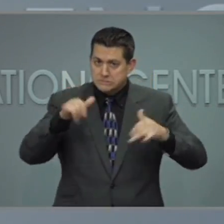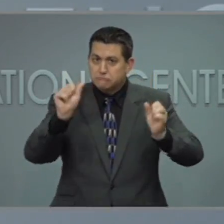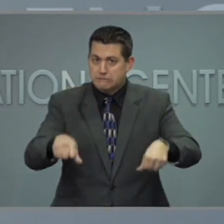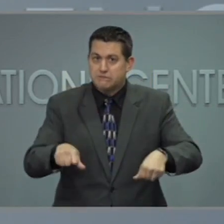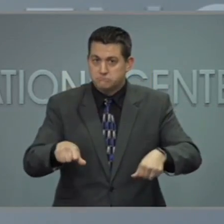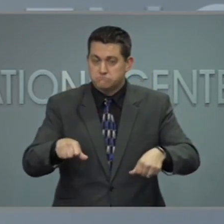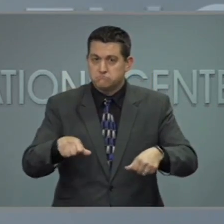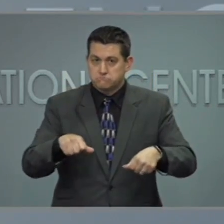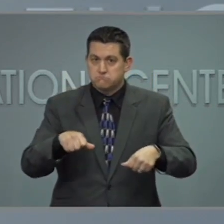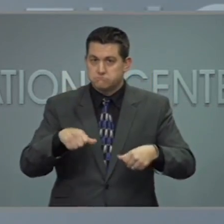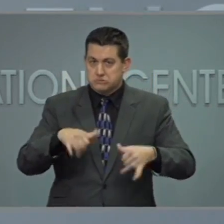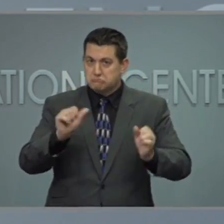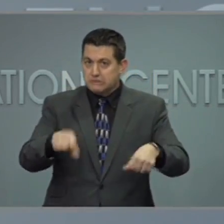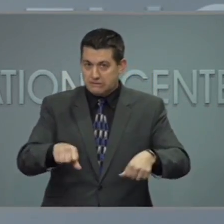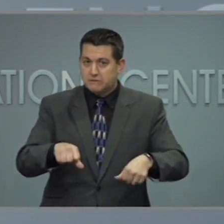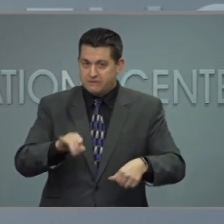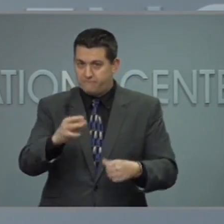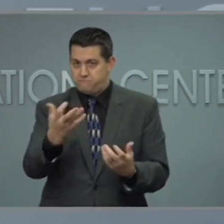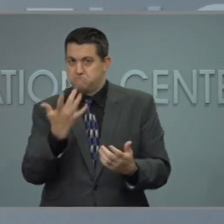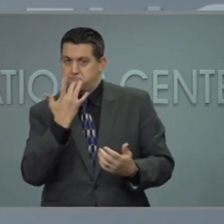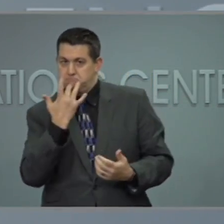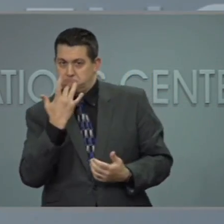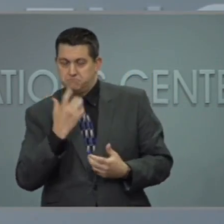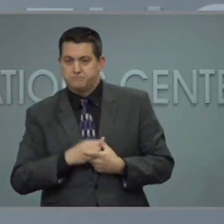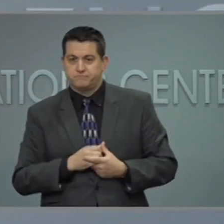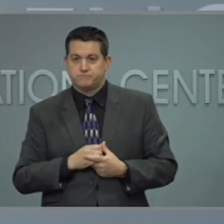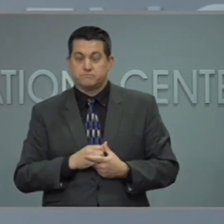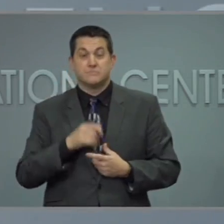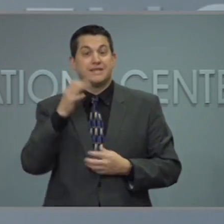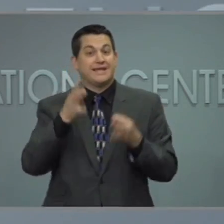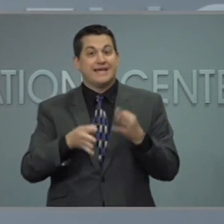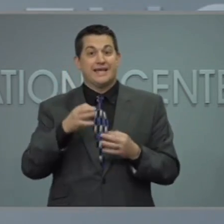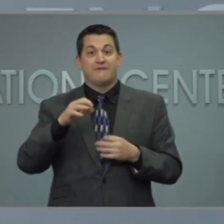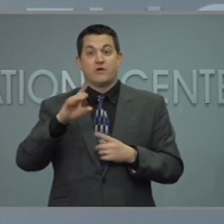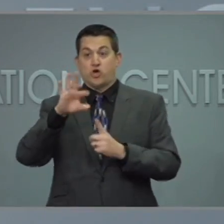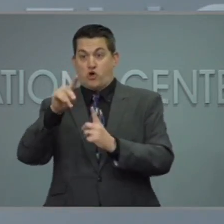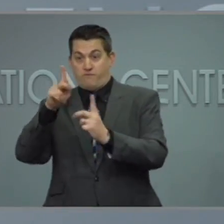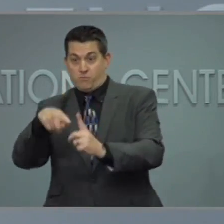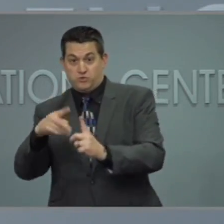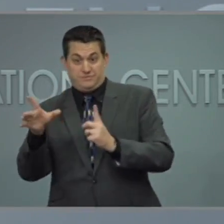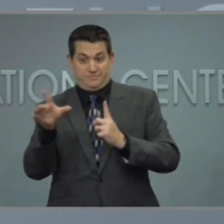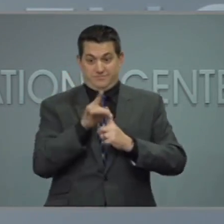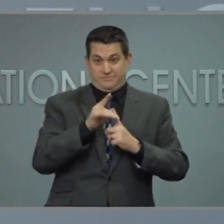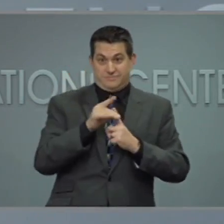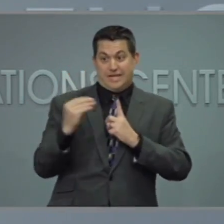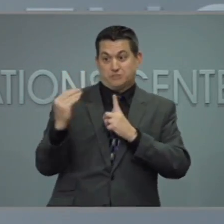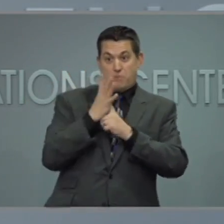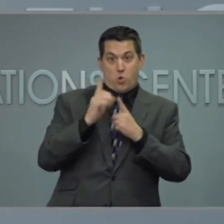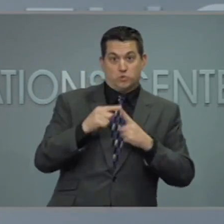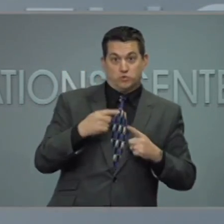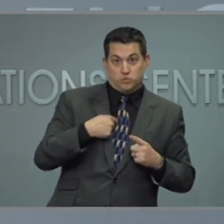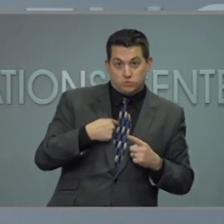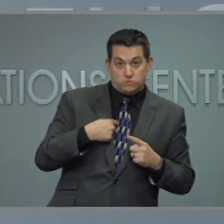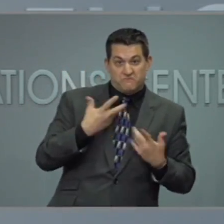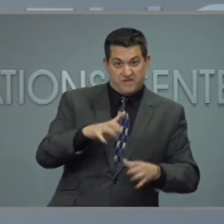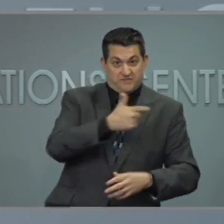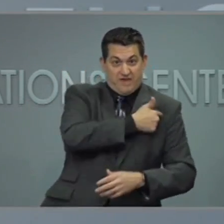They also don't have to quarantine or get tested if they're exposed to COVID-19 unless they have symptoms.